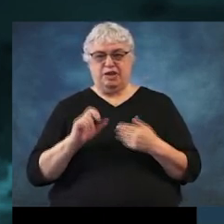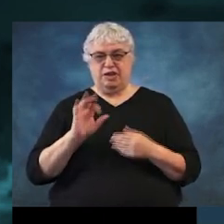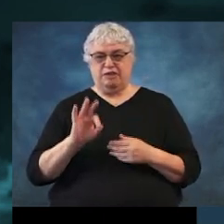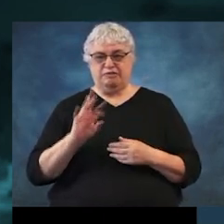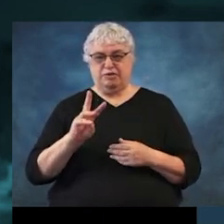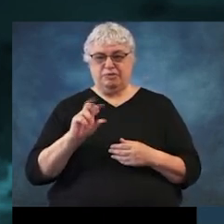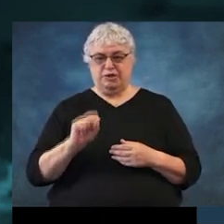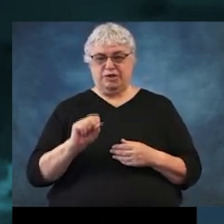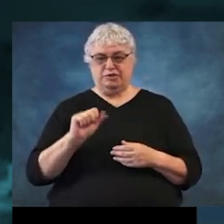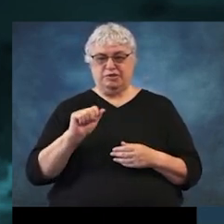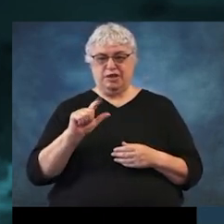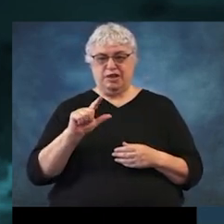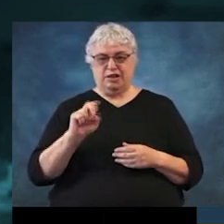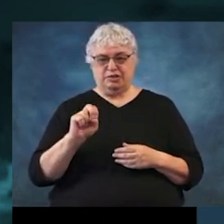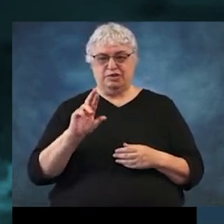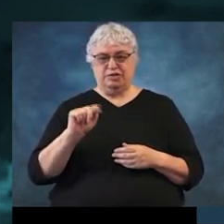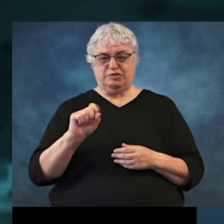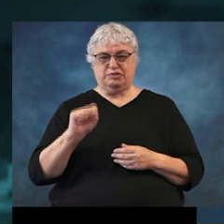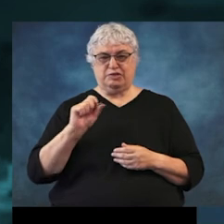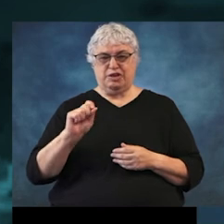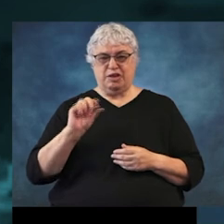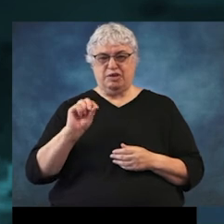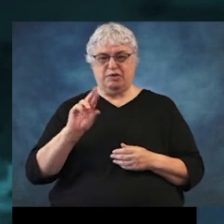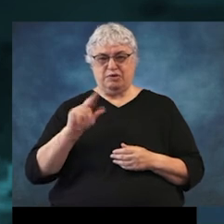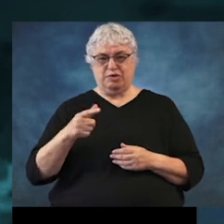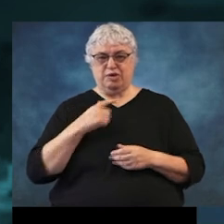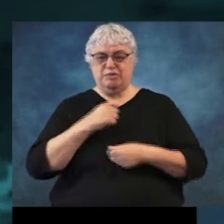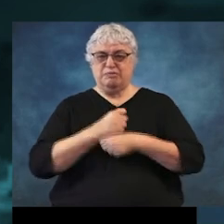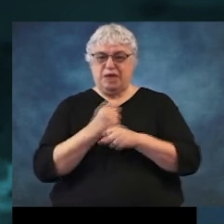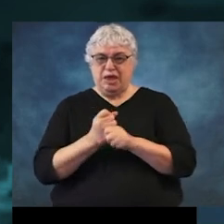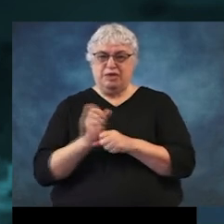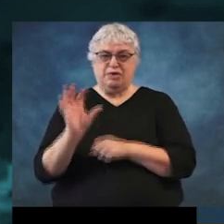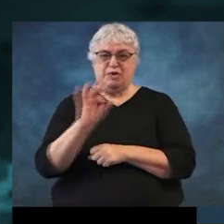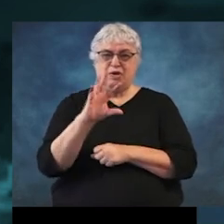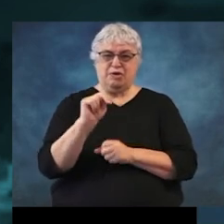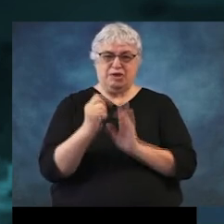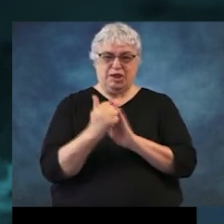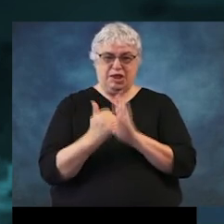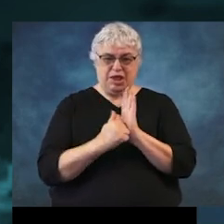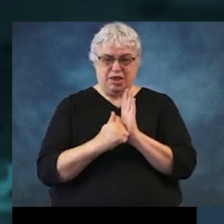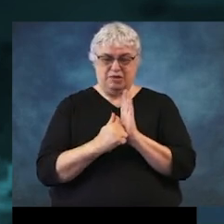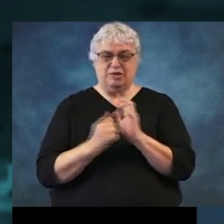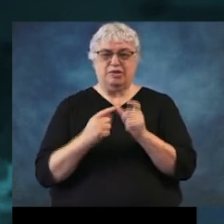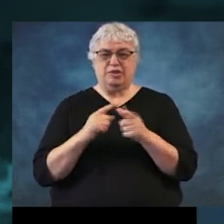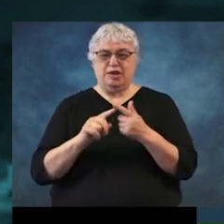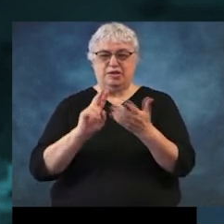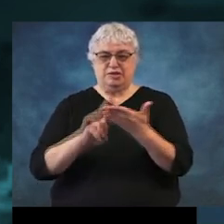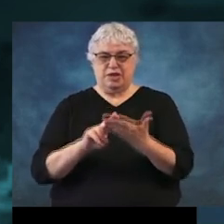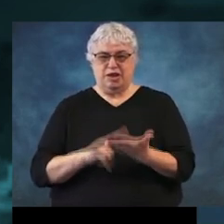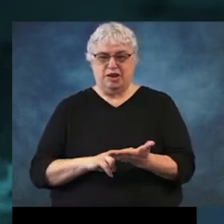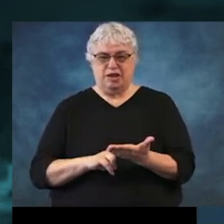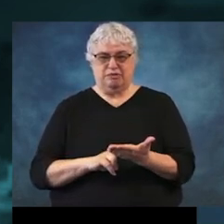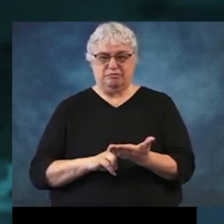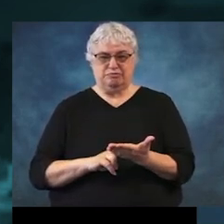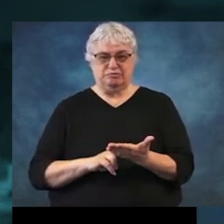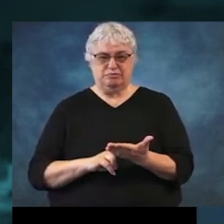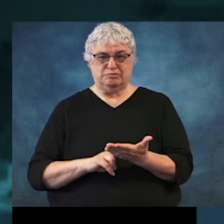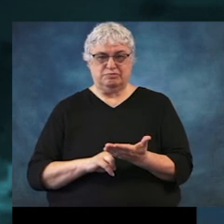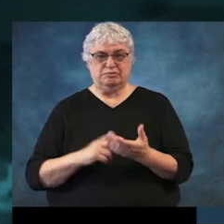fwsalerts.org, and you have to create an account. And then you can sign up for